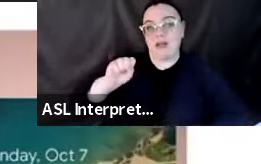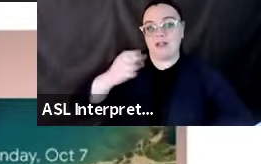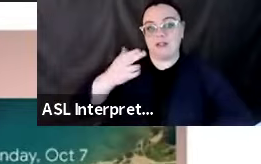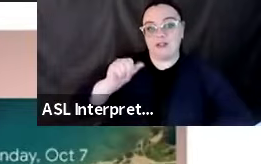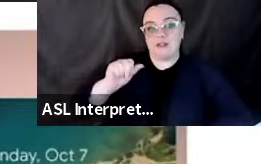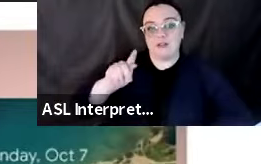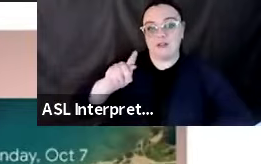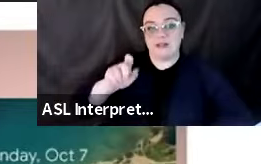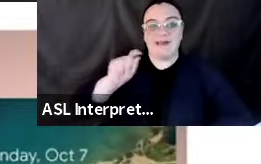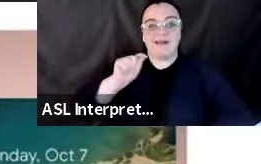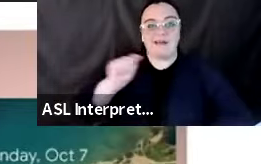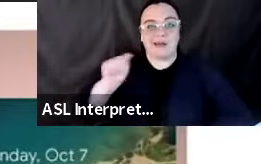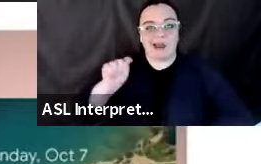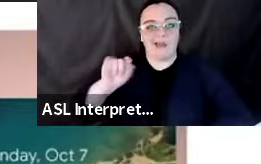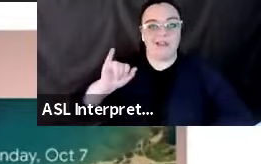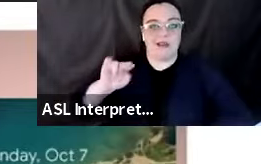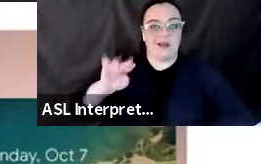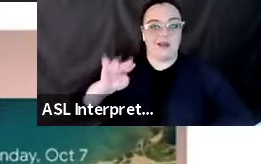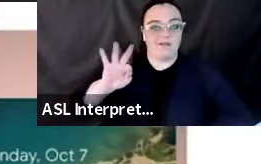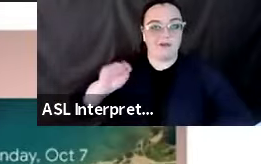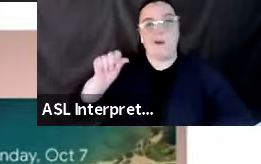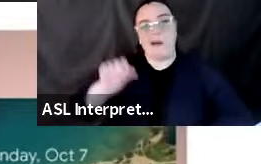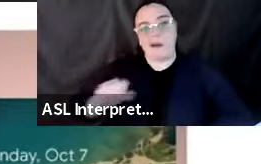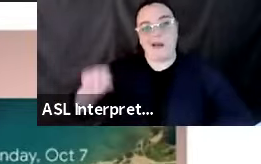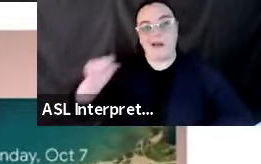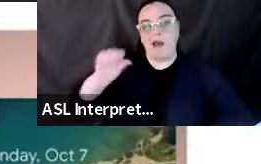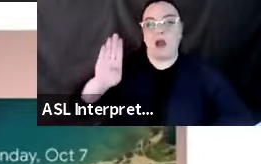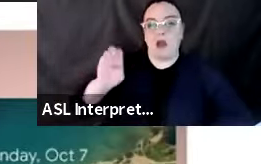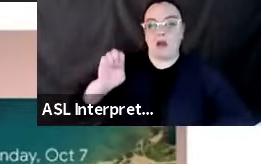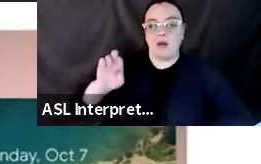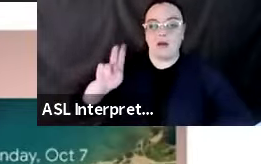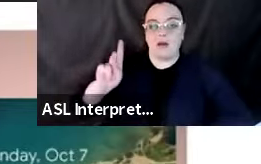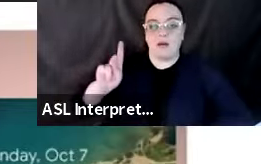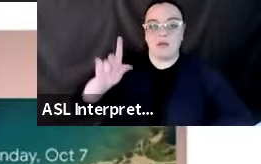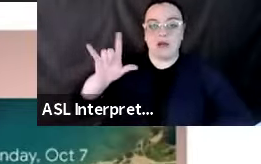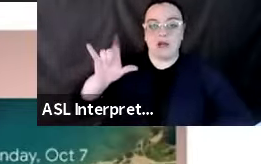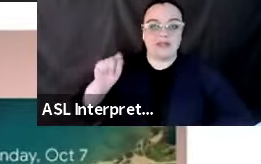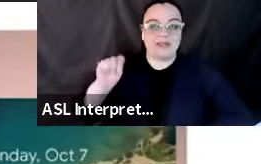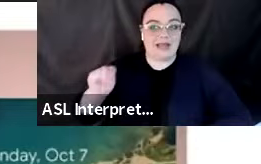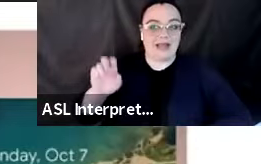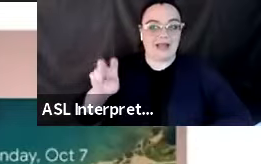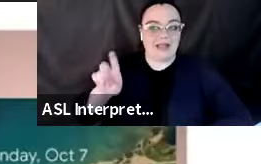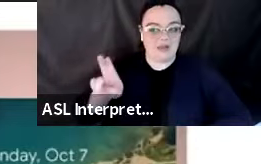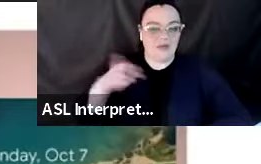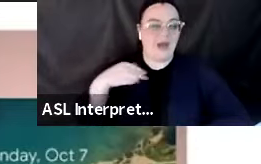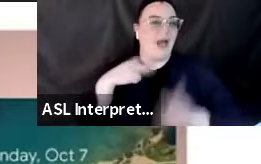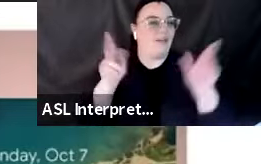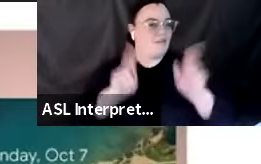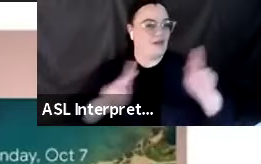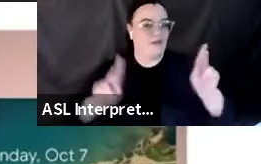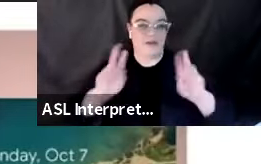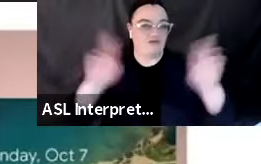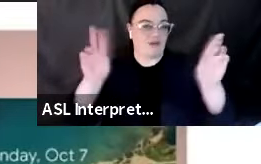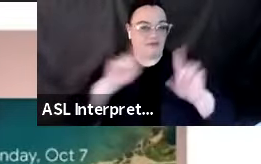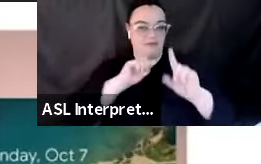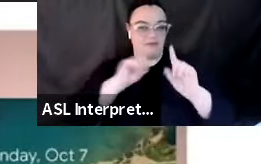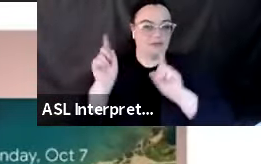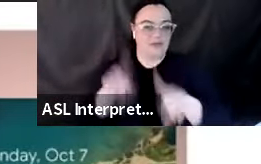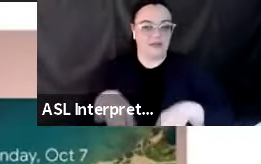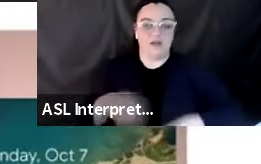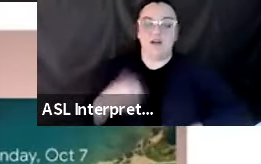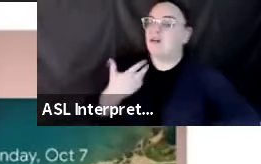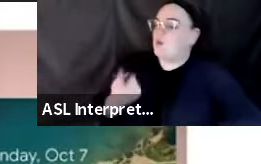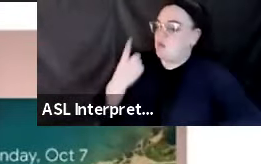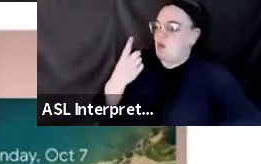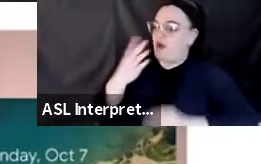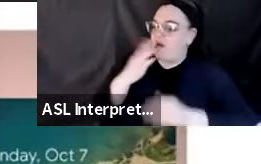berkeley.edu. We have people standing by to answer your questions over email as well. Hey, Jenna, one comment I'd